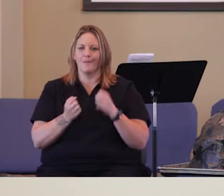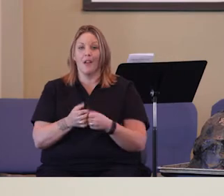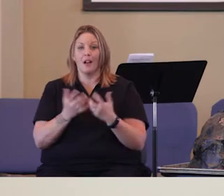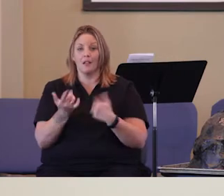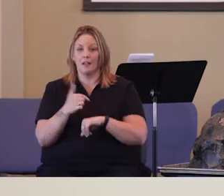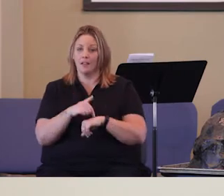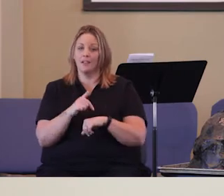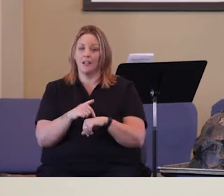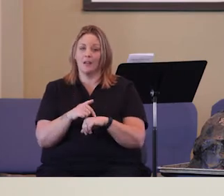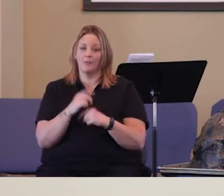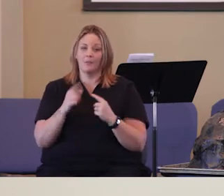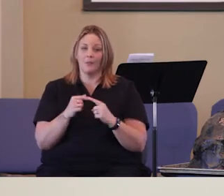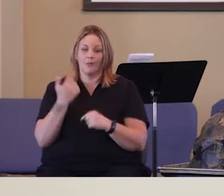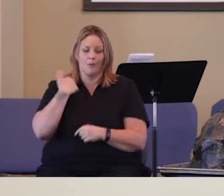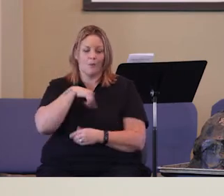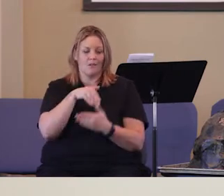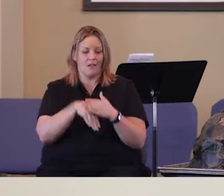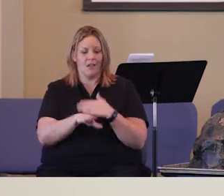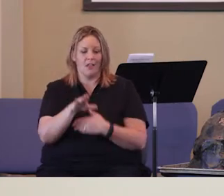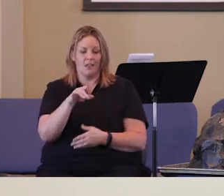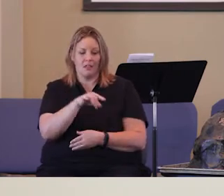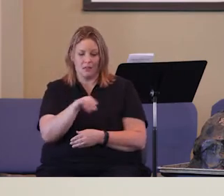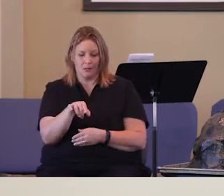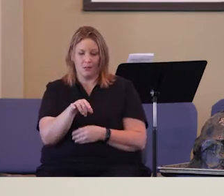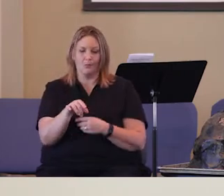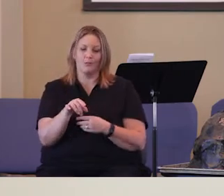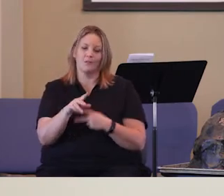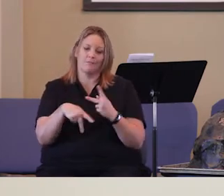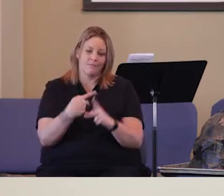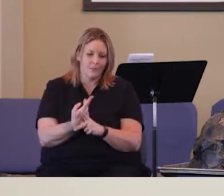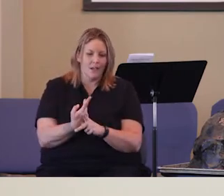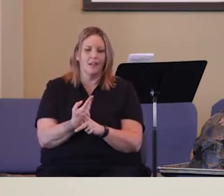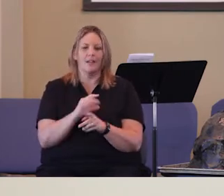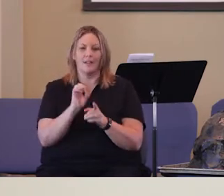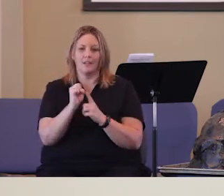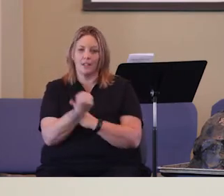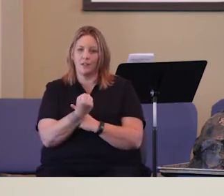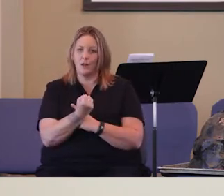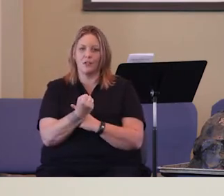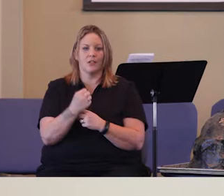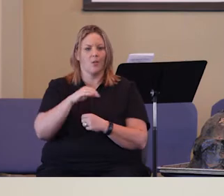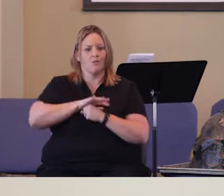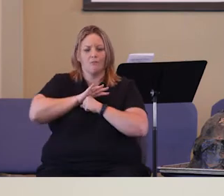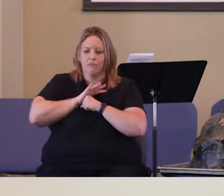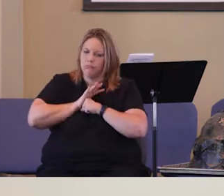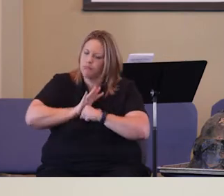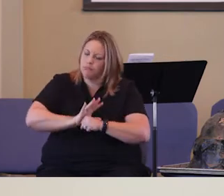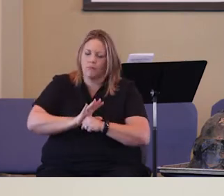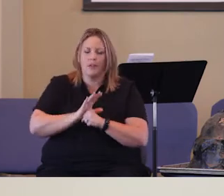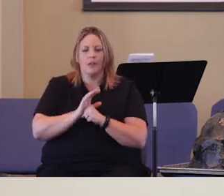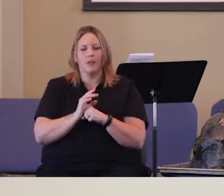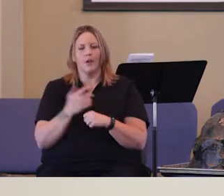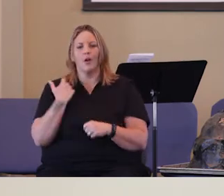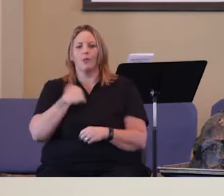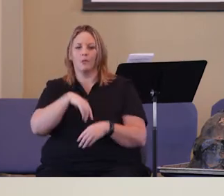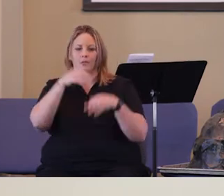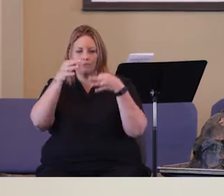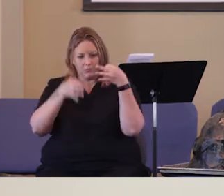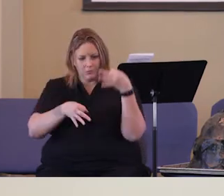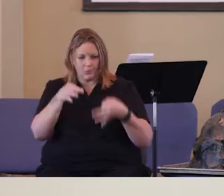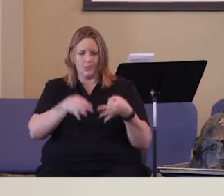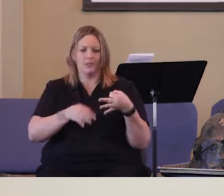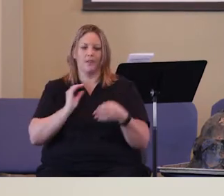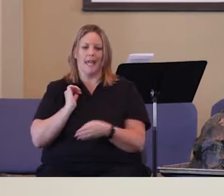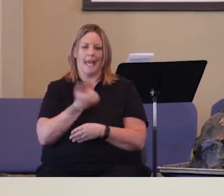down. And a lot of times when we're in those situations, we're stressed up to here. We justify our